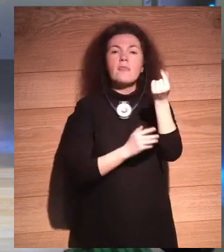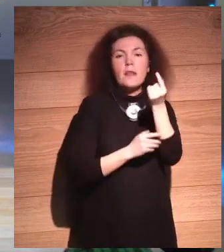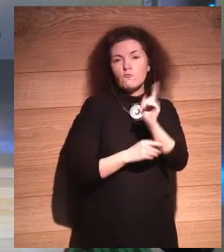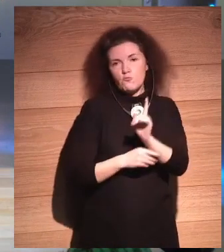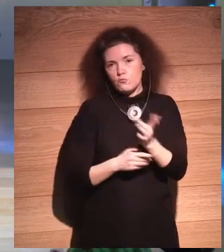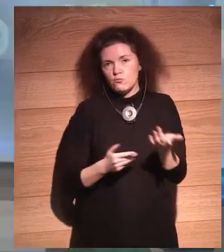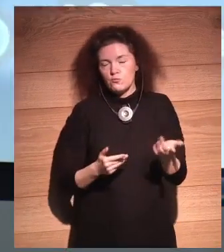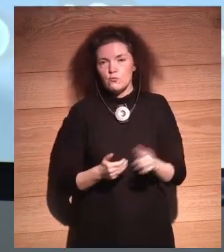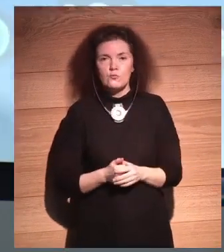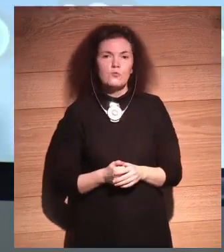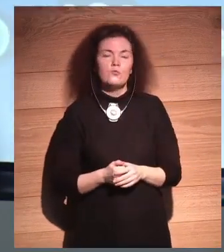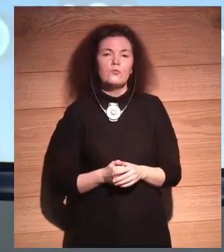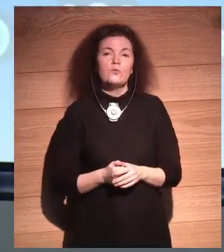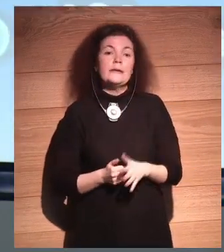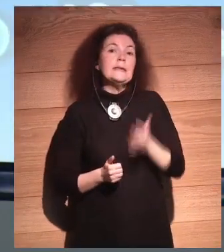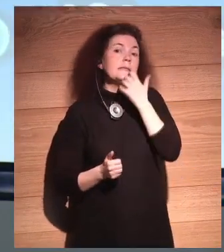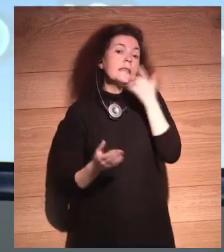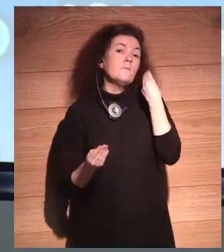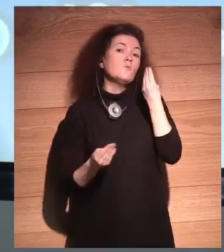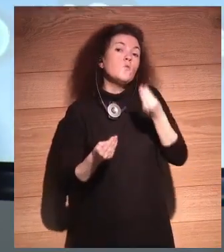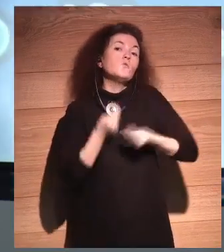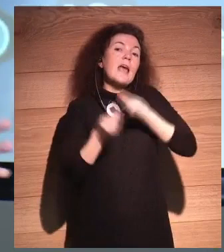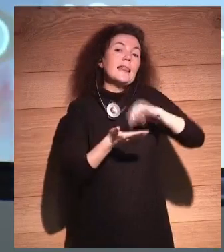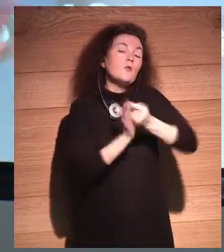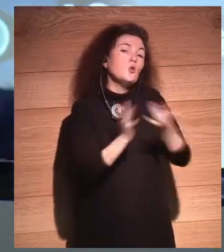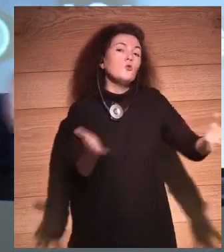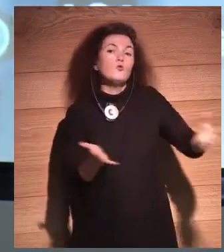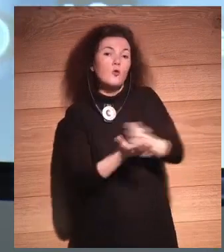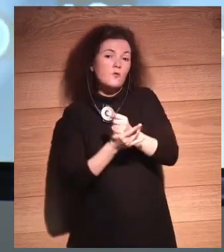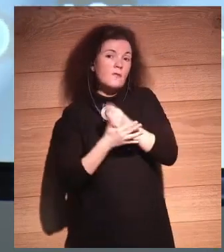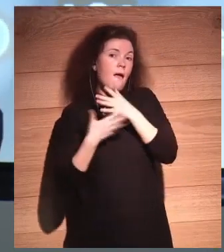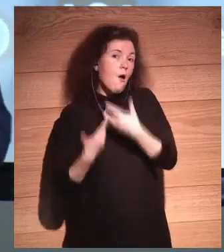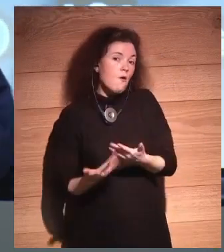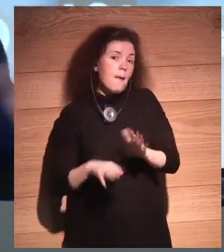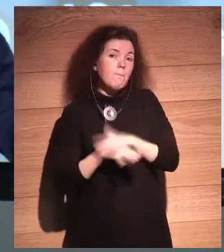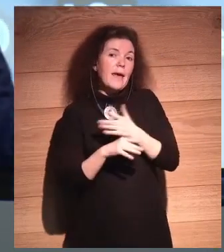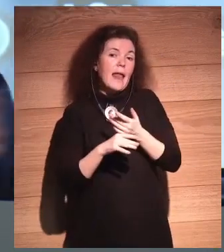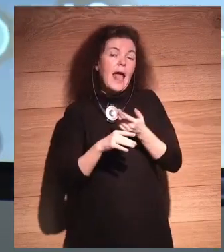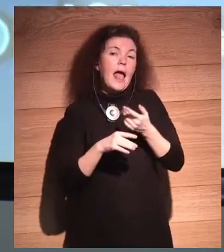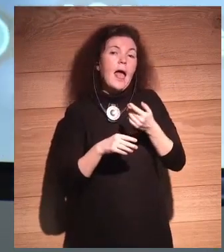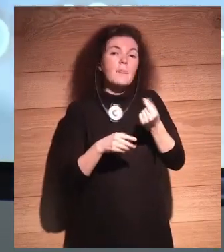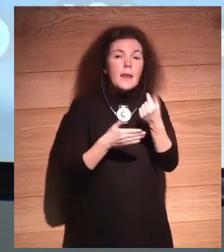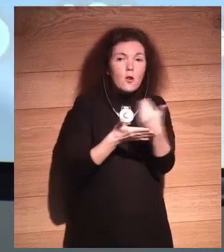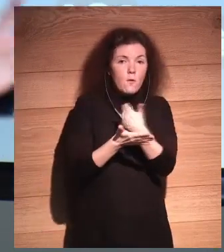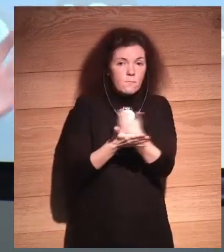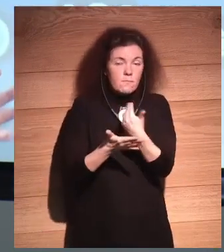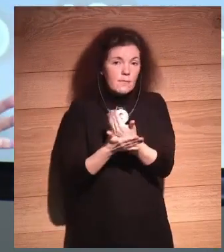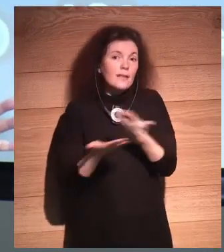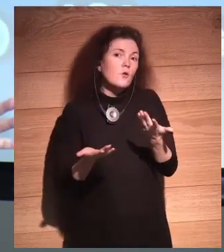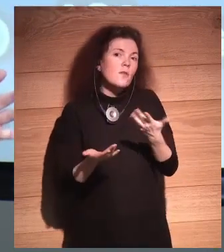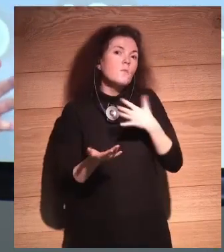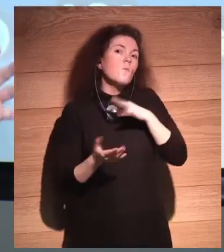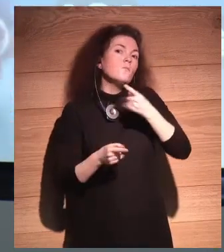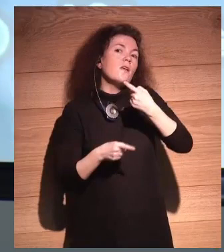If we were to use every technology that we have to make money, we can probably make $500 trillion